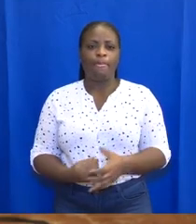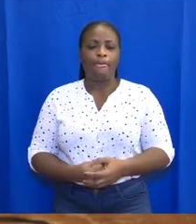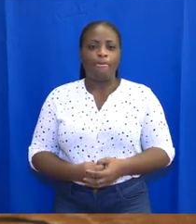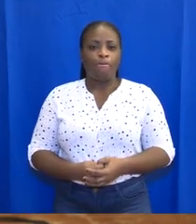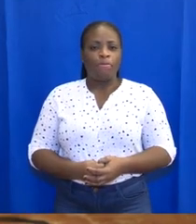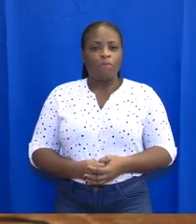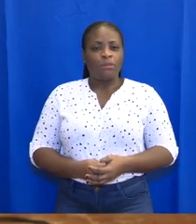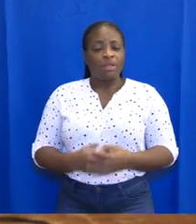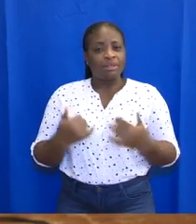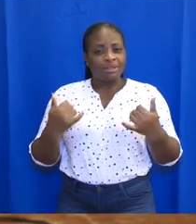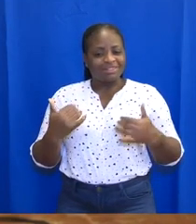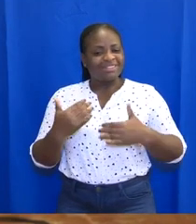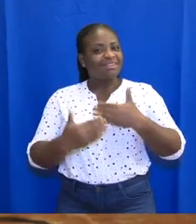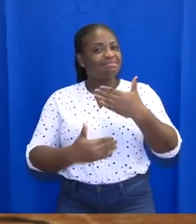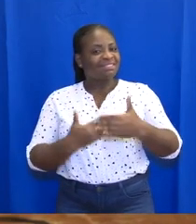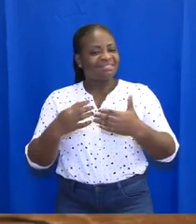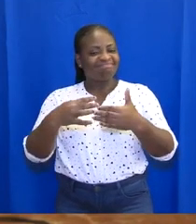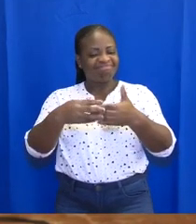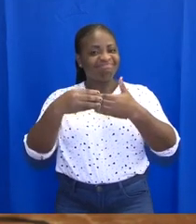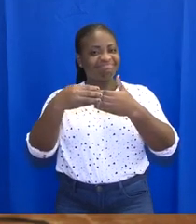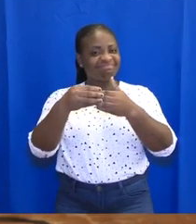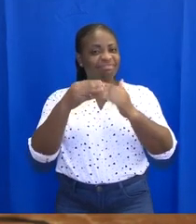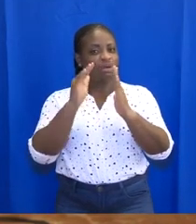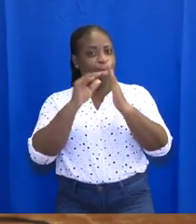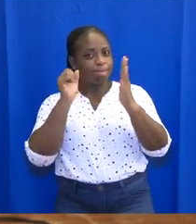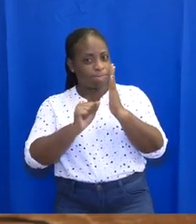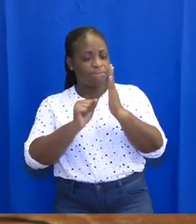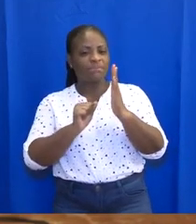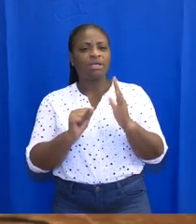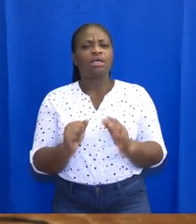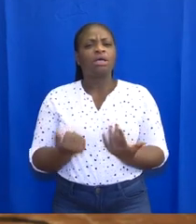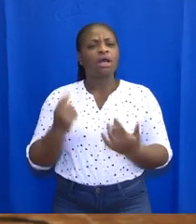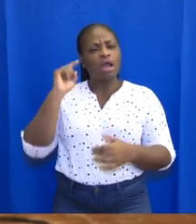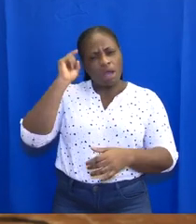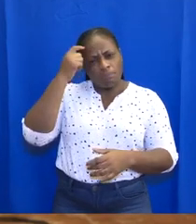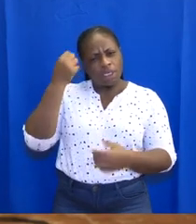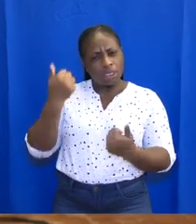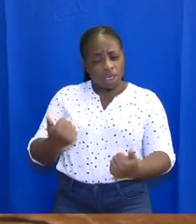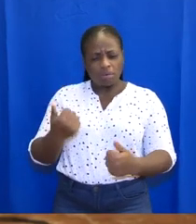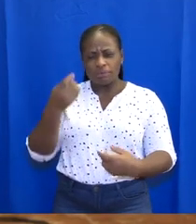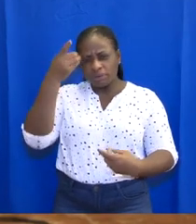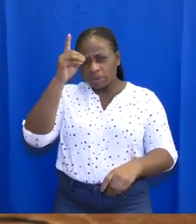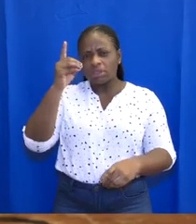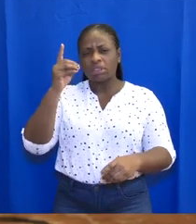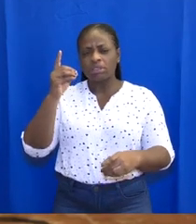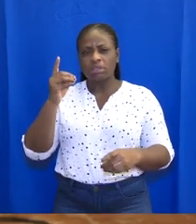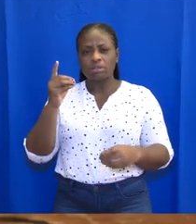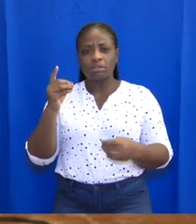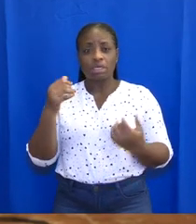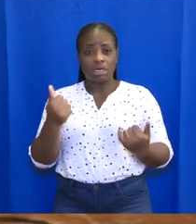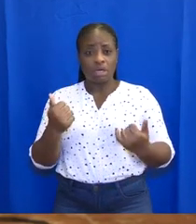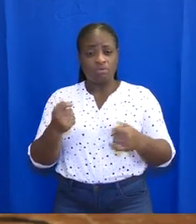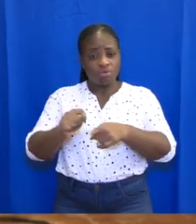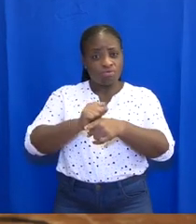Towards the progressive easing of restrictions, government has taken the decision to allow the resumption of